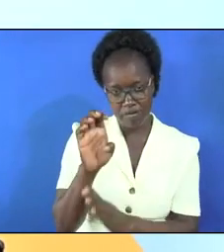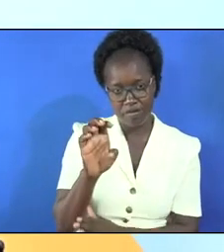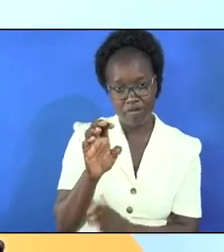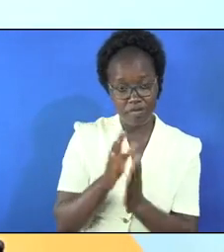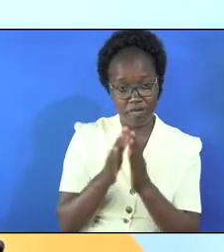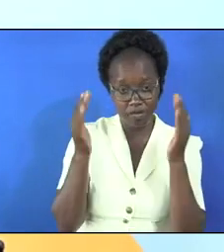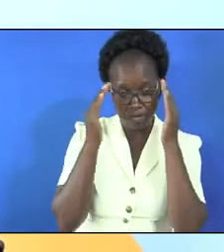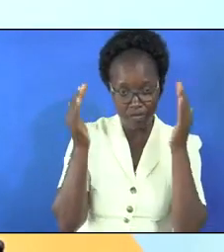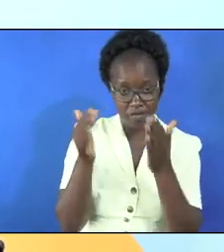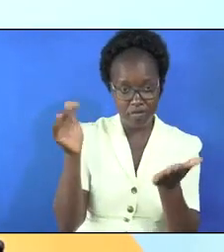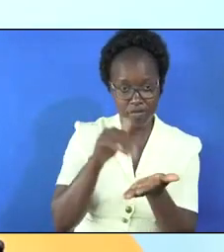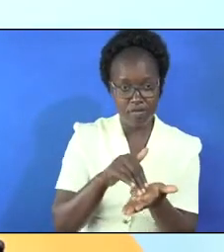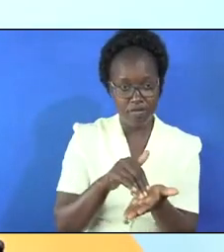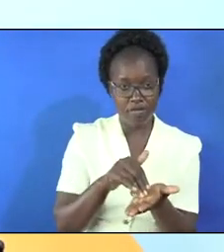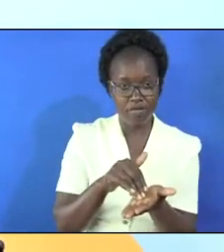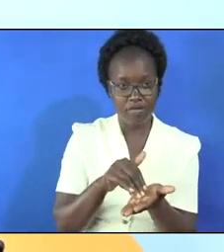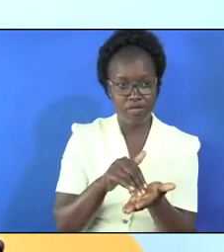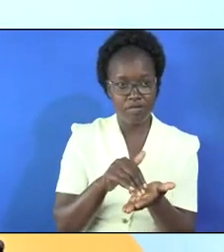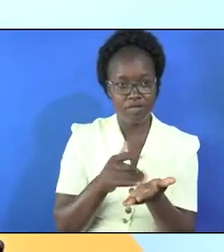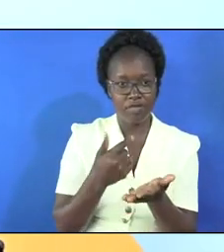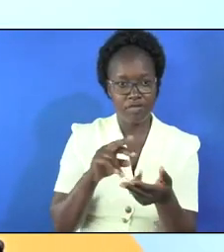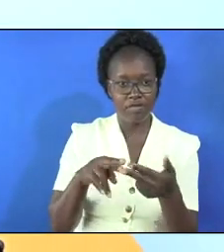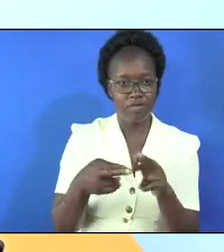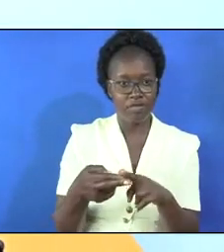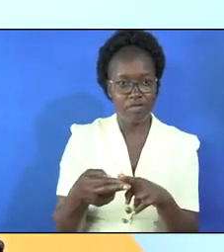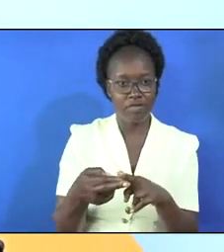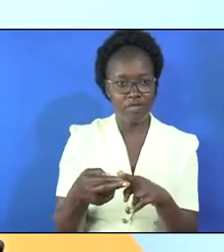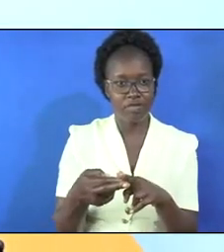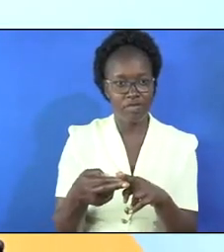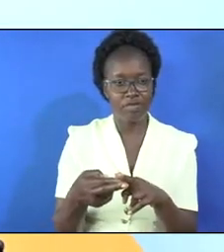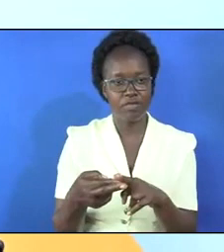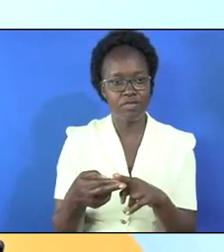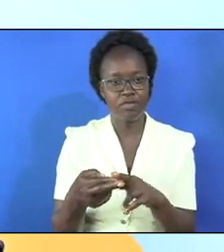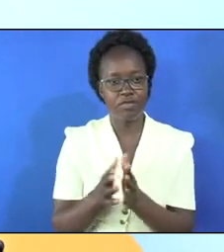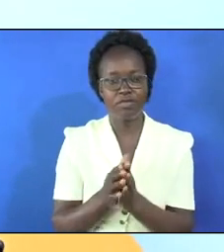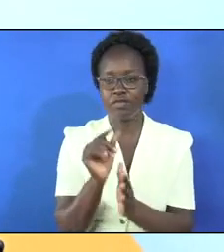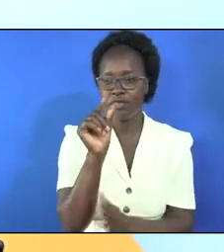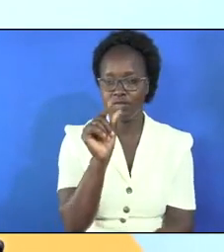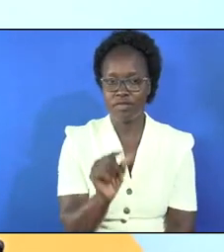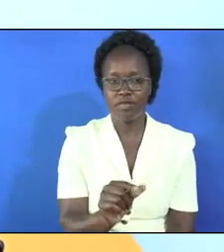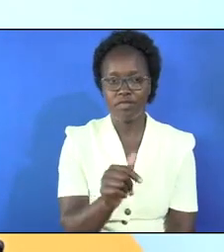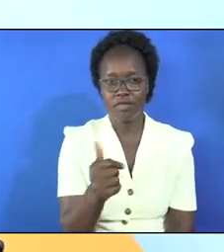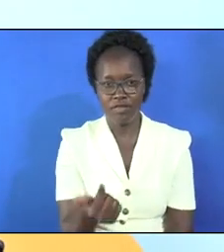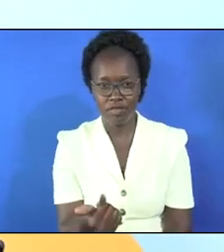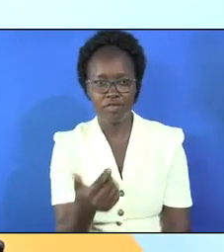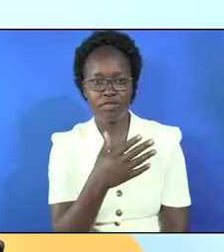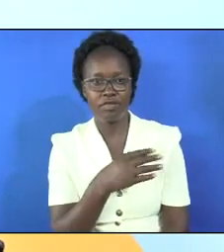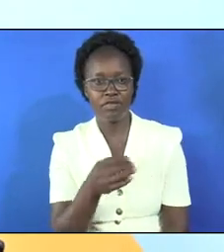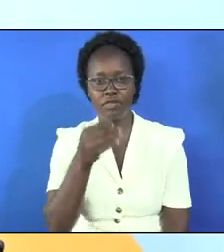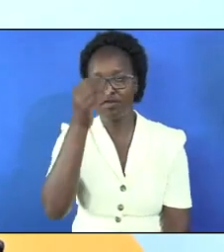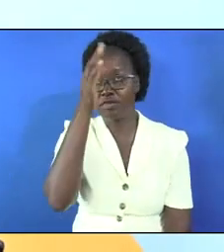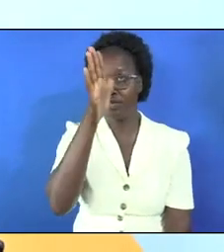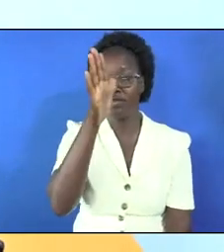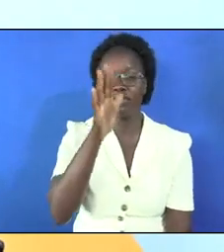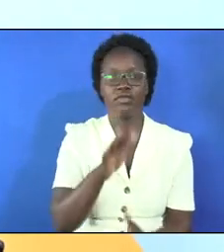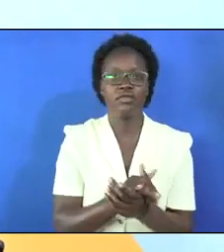recommitment of our relationship with each other and with God